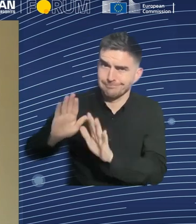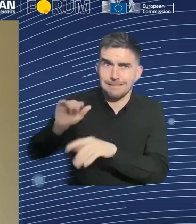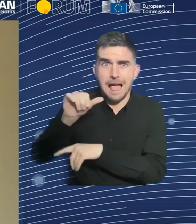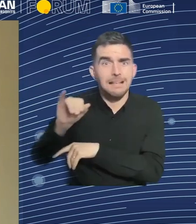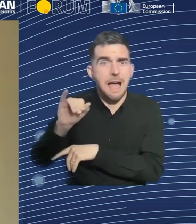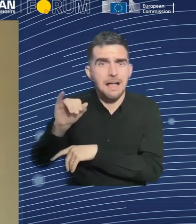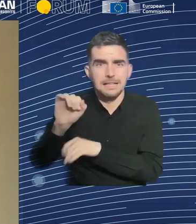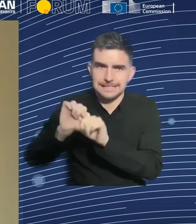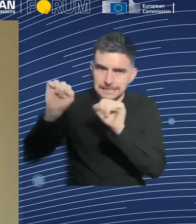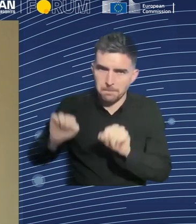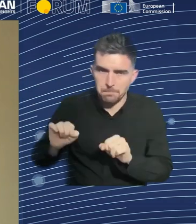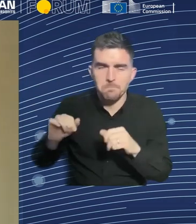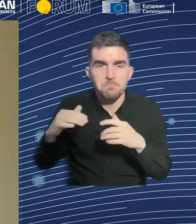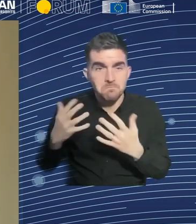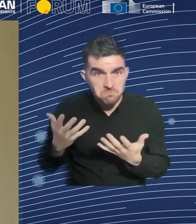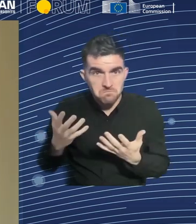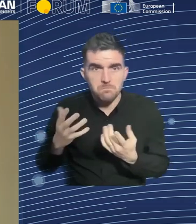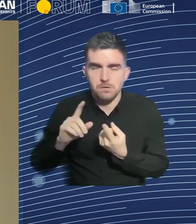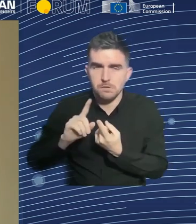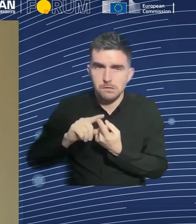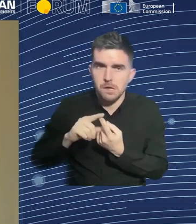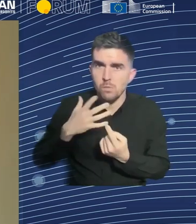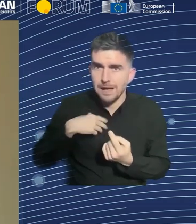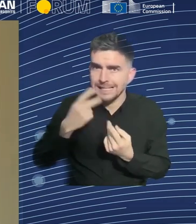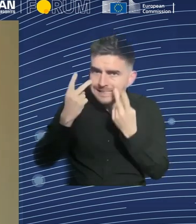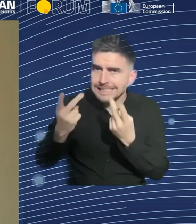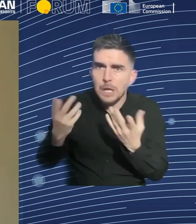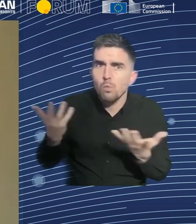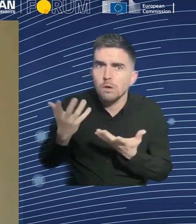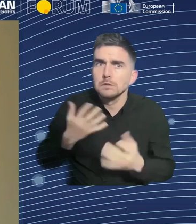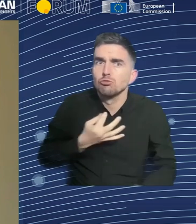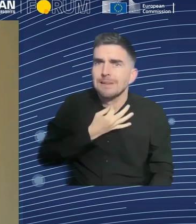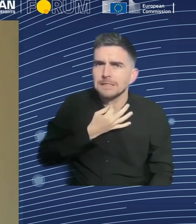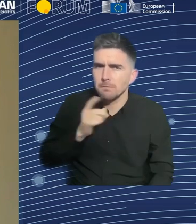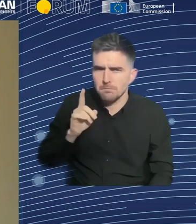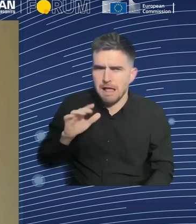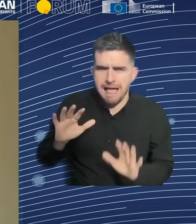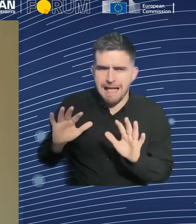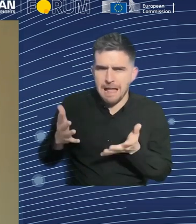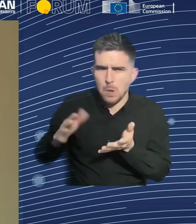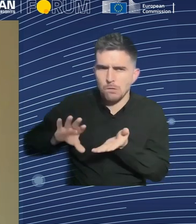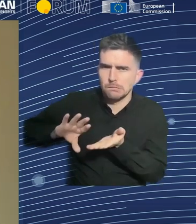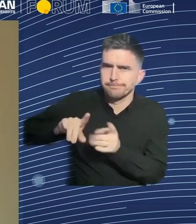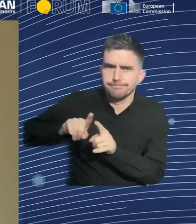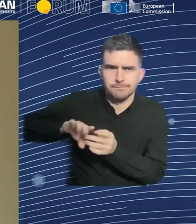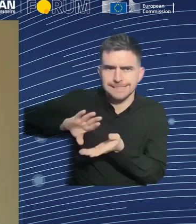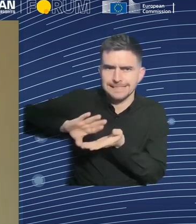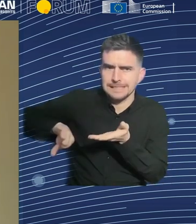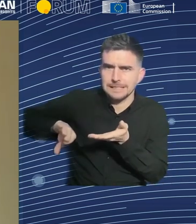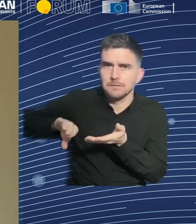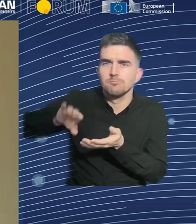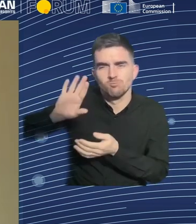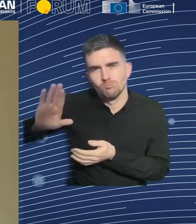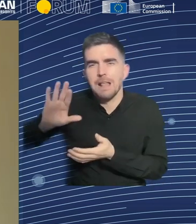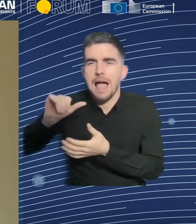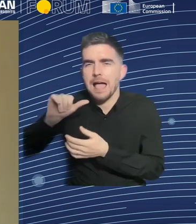So that's a very interesting question. And so I assume by risk, you mean sort of, for example, in a factory, they